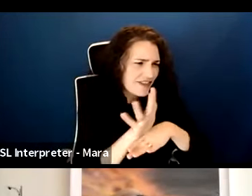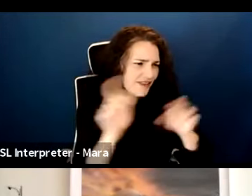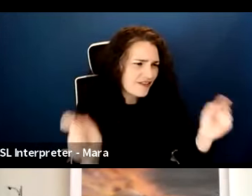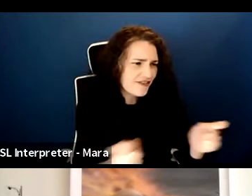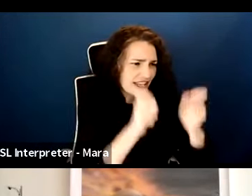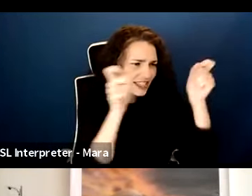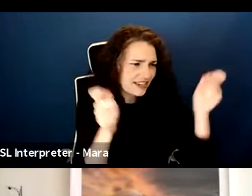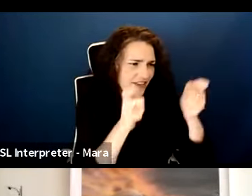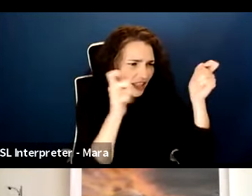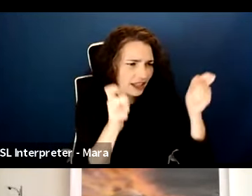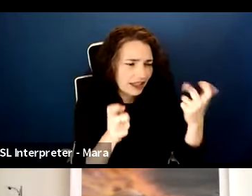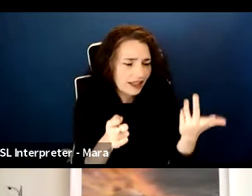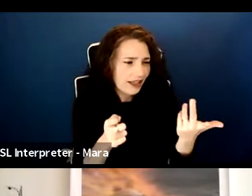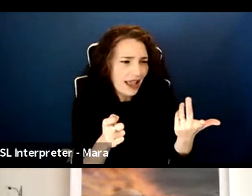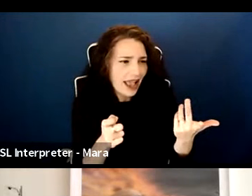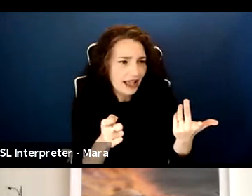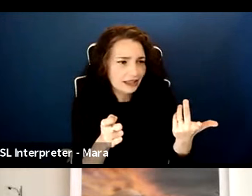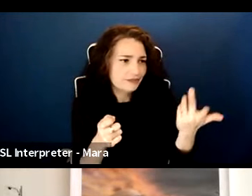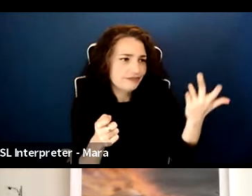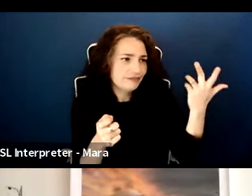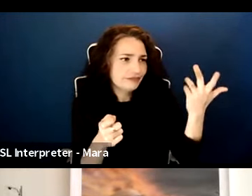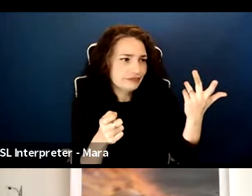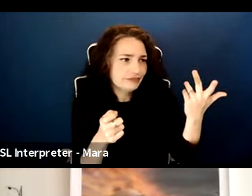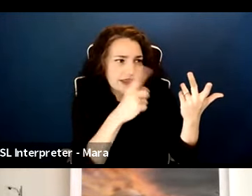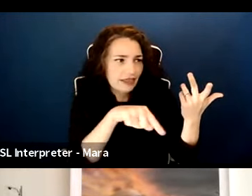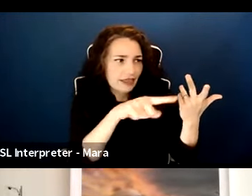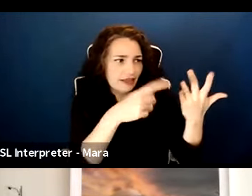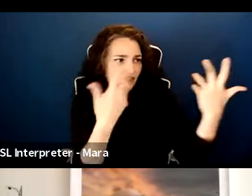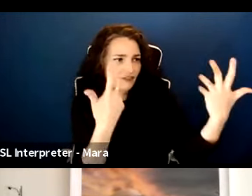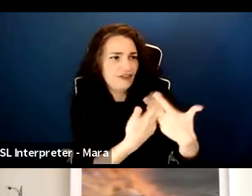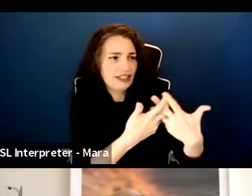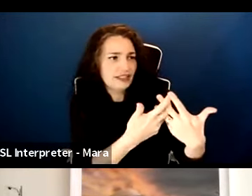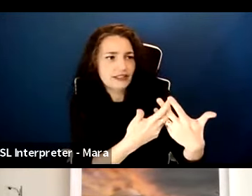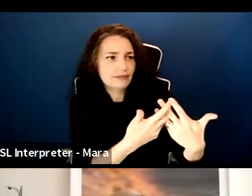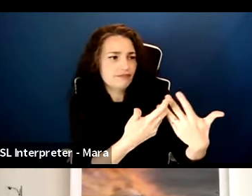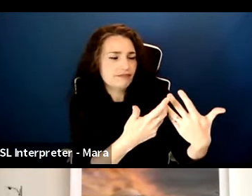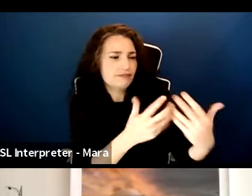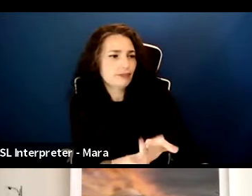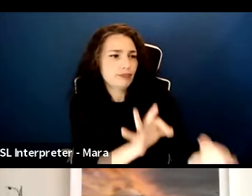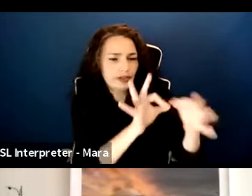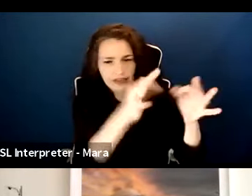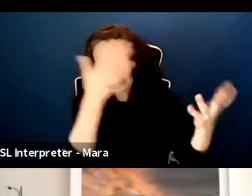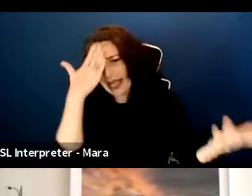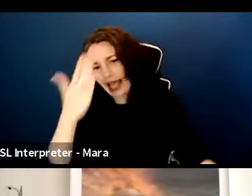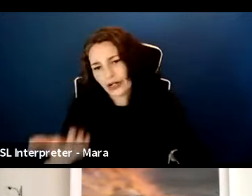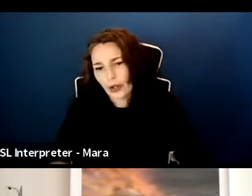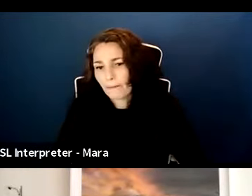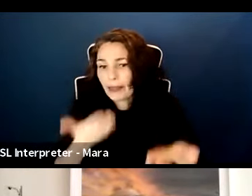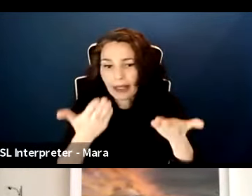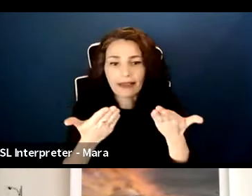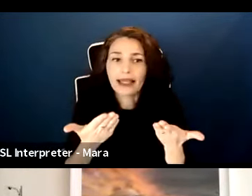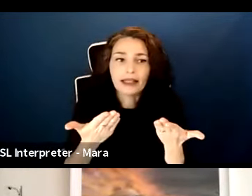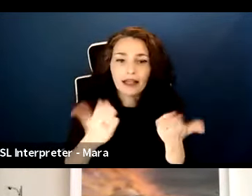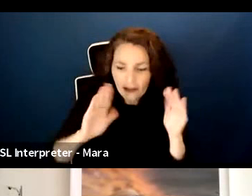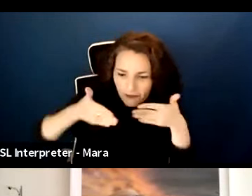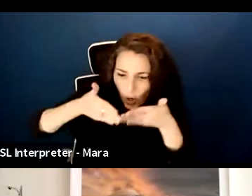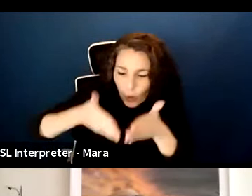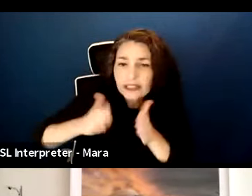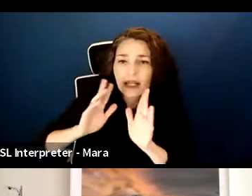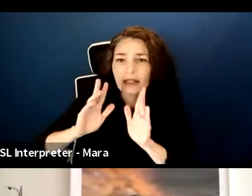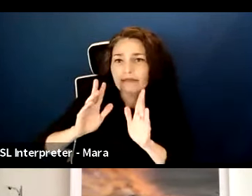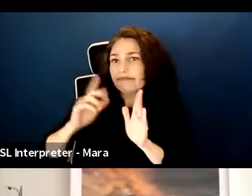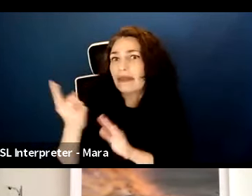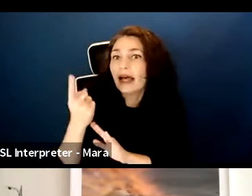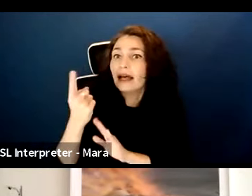Like you're doing something on, I don't know, um, people with, with, uh, some certain disability and there's a film festival